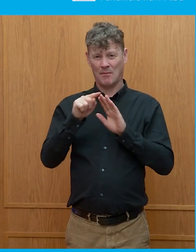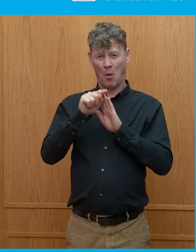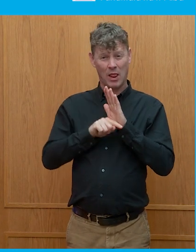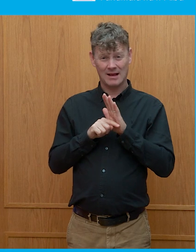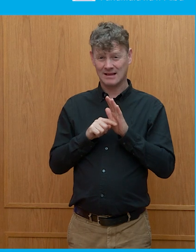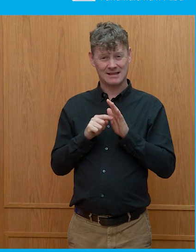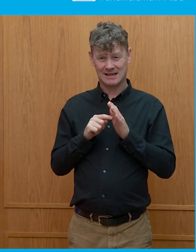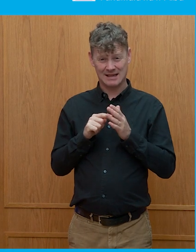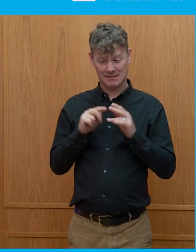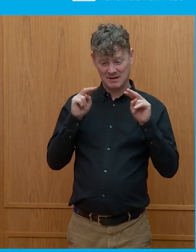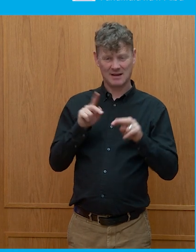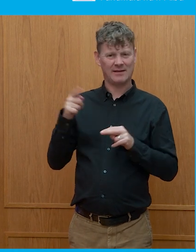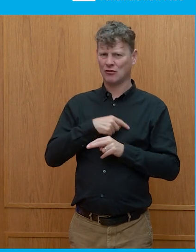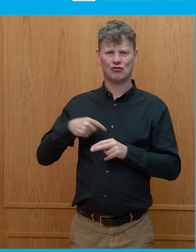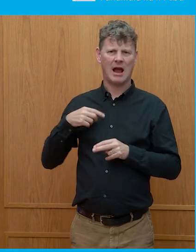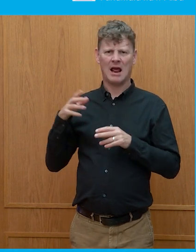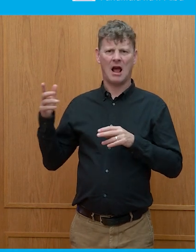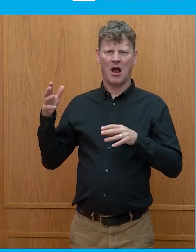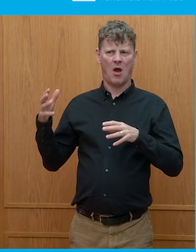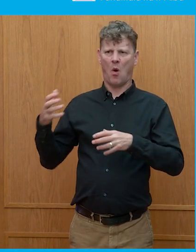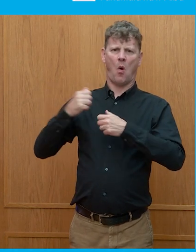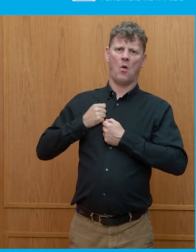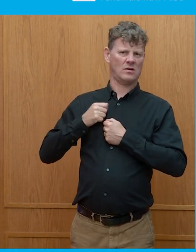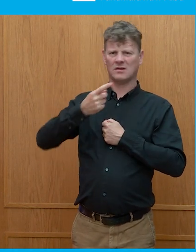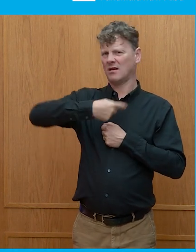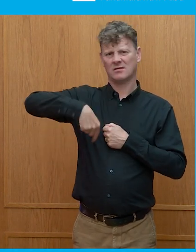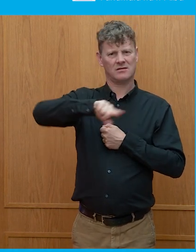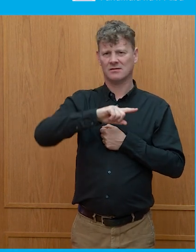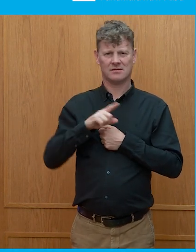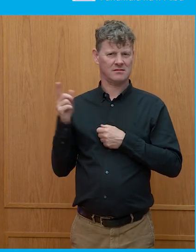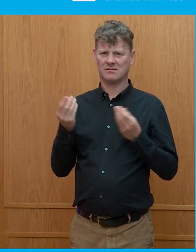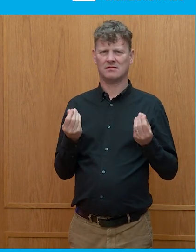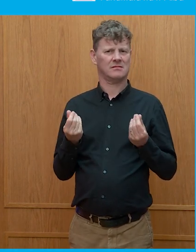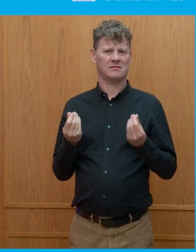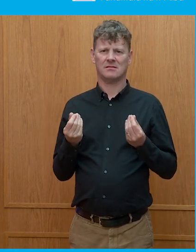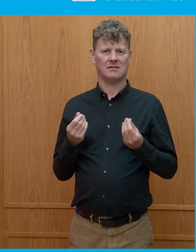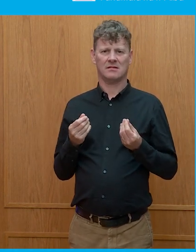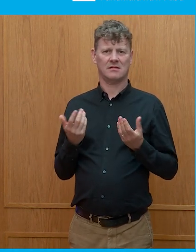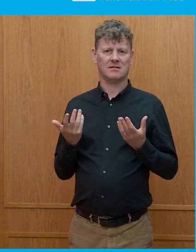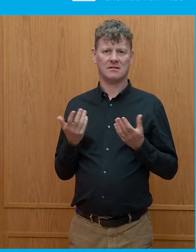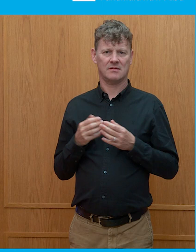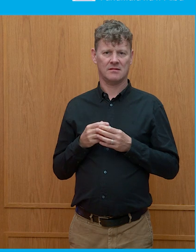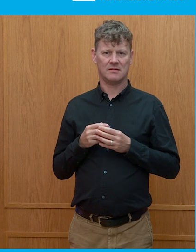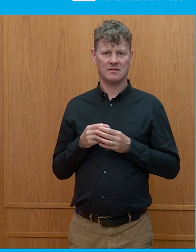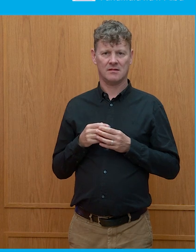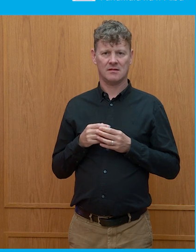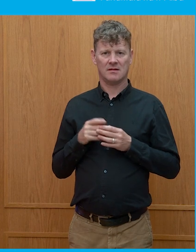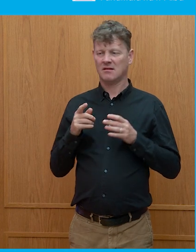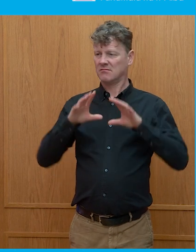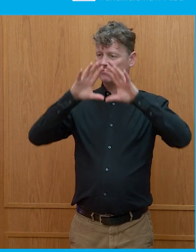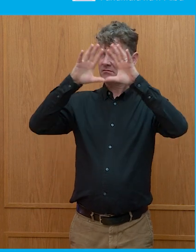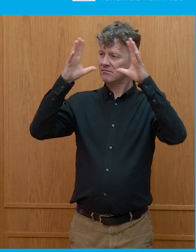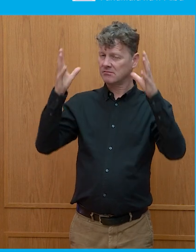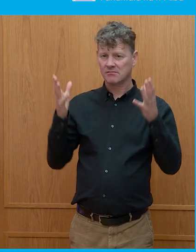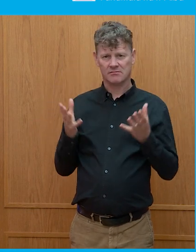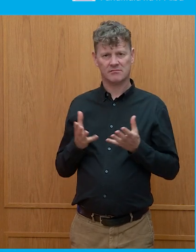and is really seen in many ways as the only other actor on